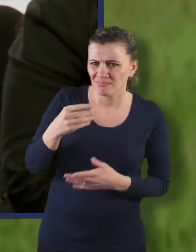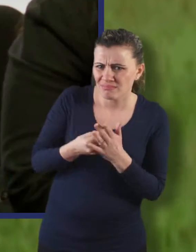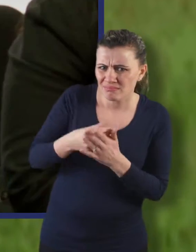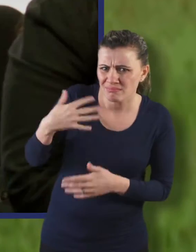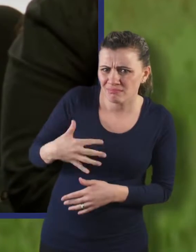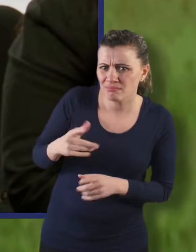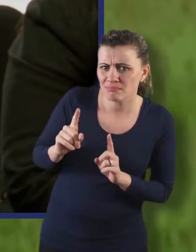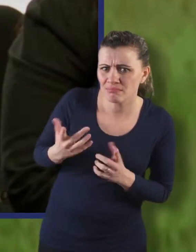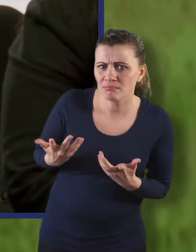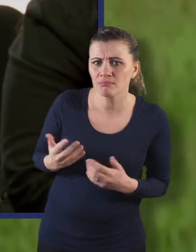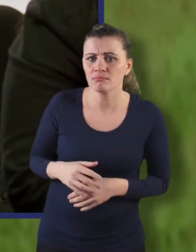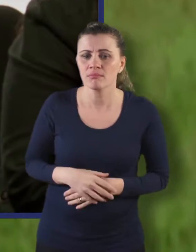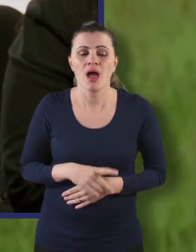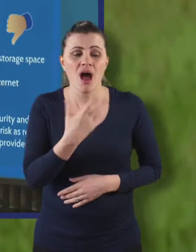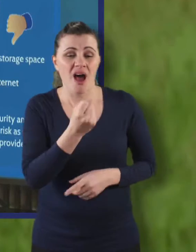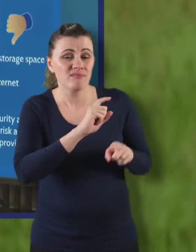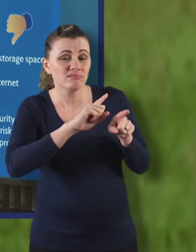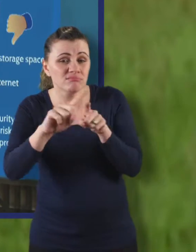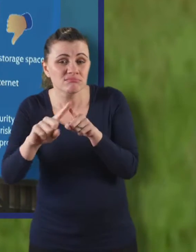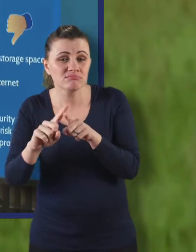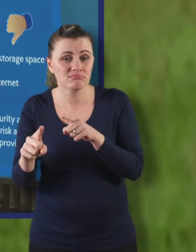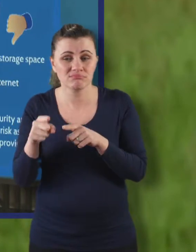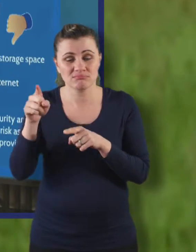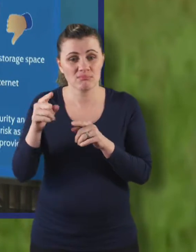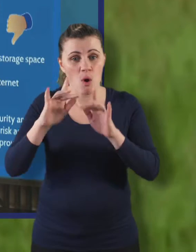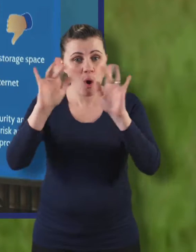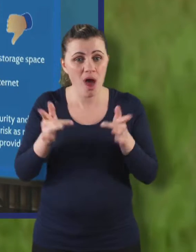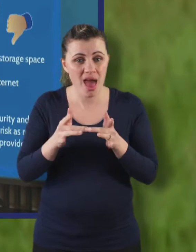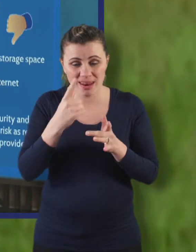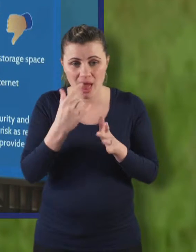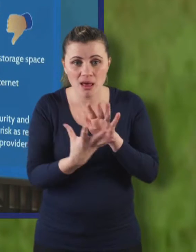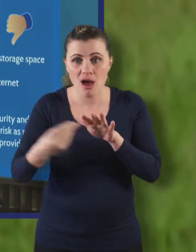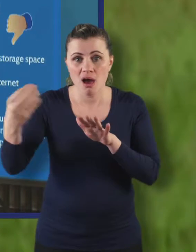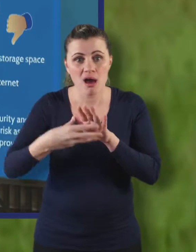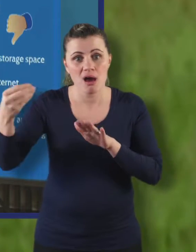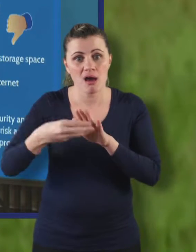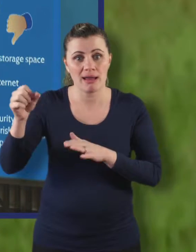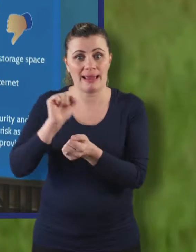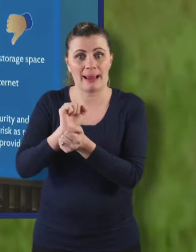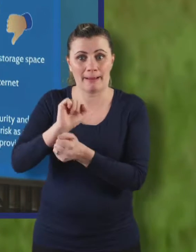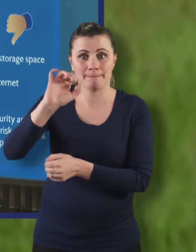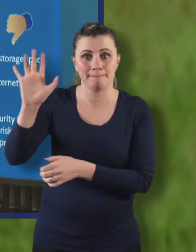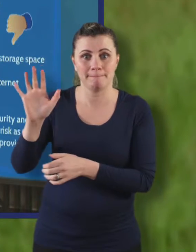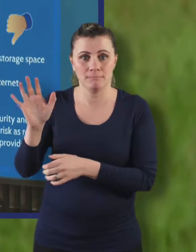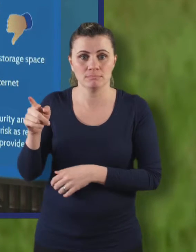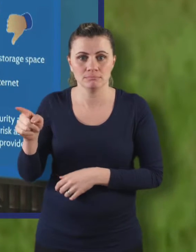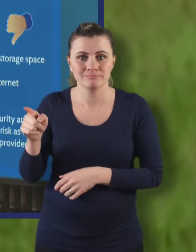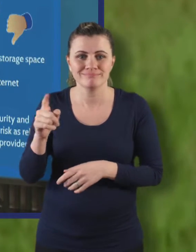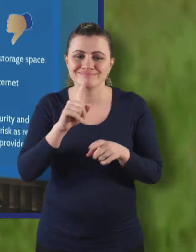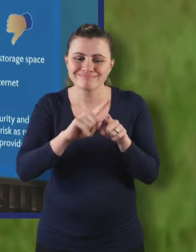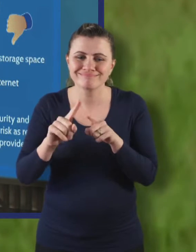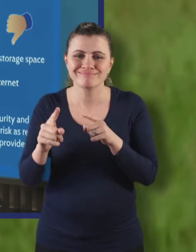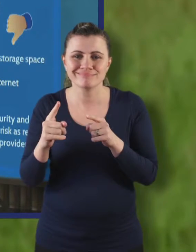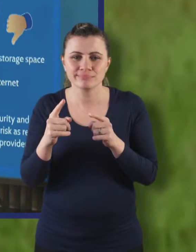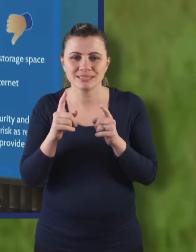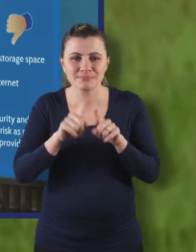What about cost? There are a lot of free cloud storage options. But if you do have a lot of records, you